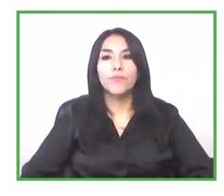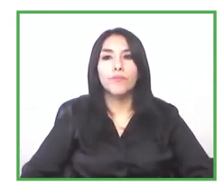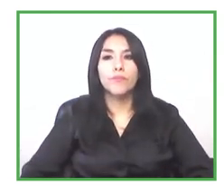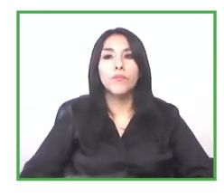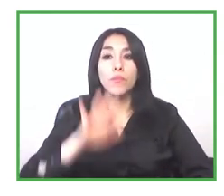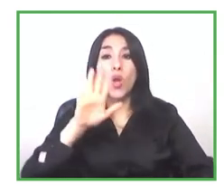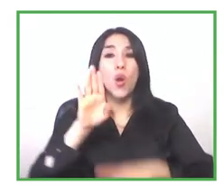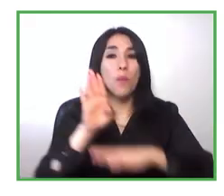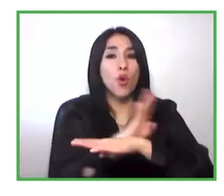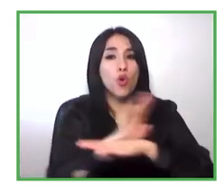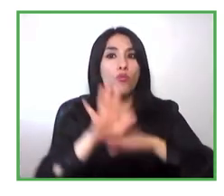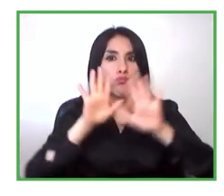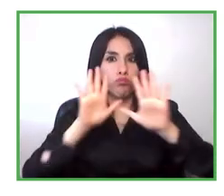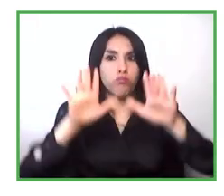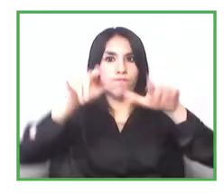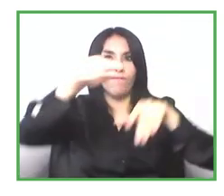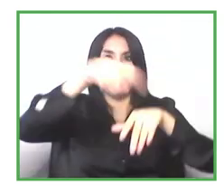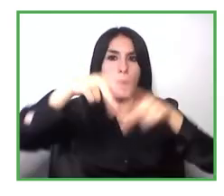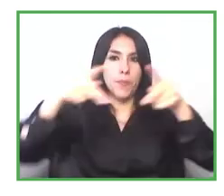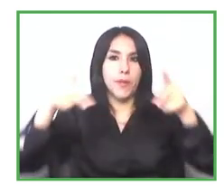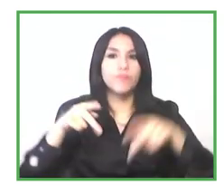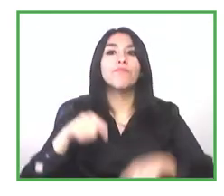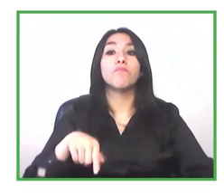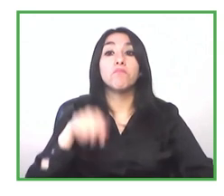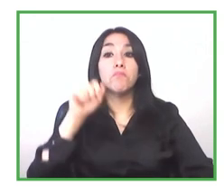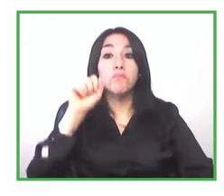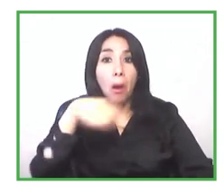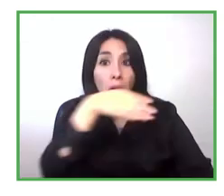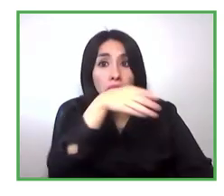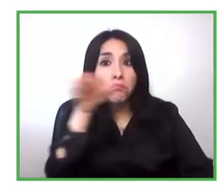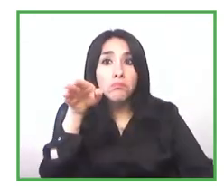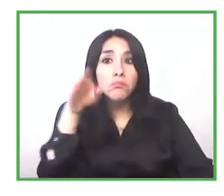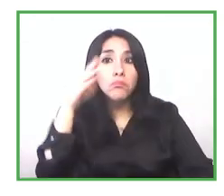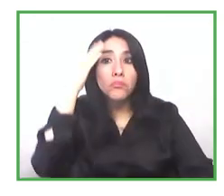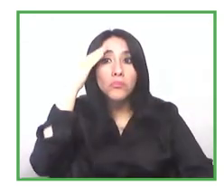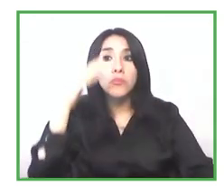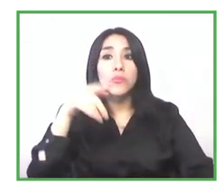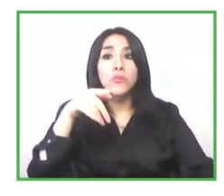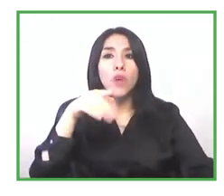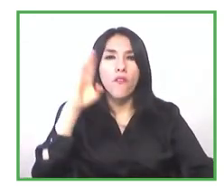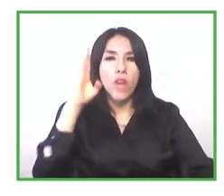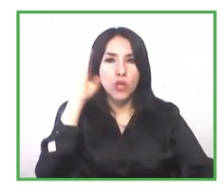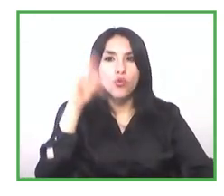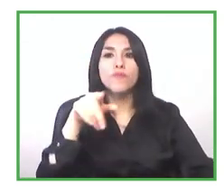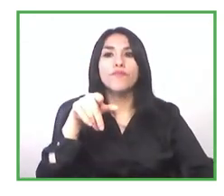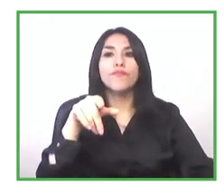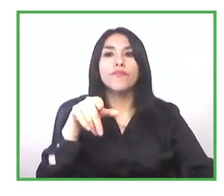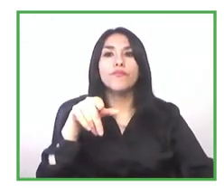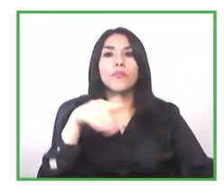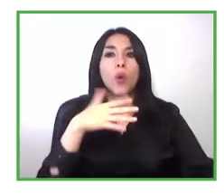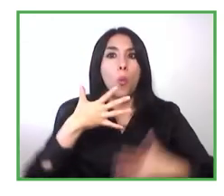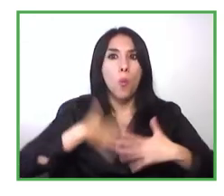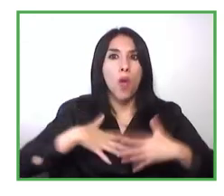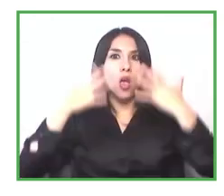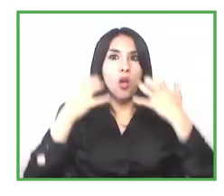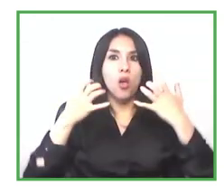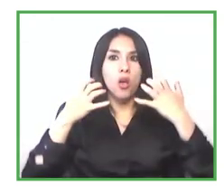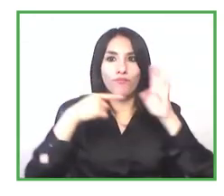disabilities have databases of people who want to create their own enterprises who want to